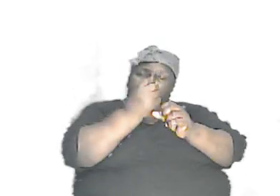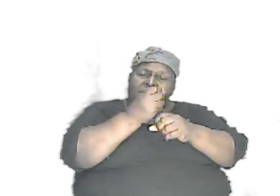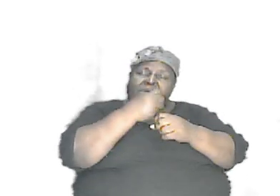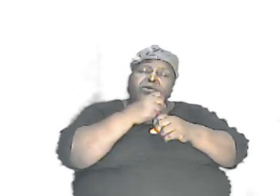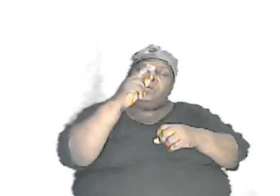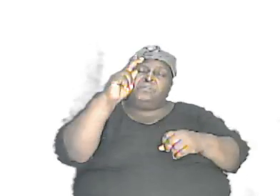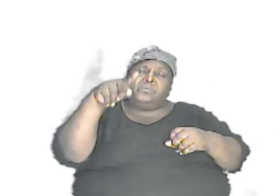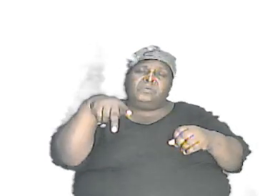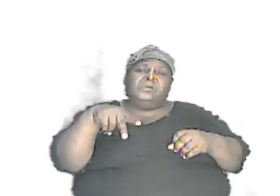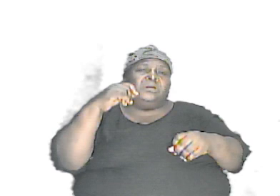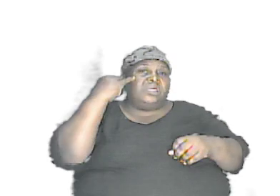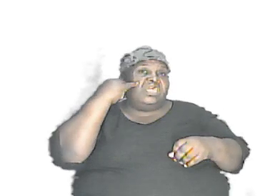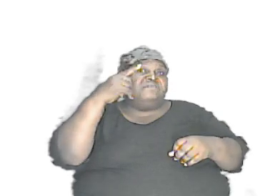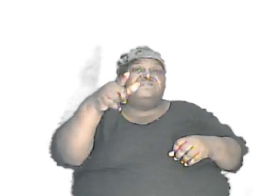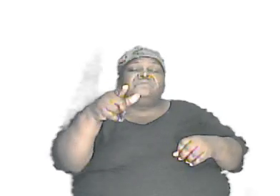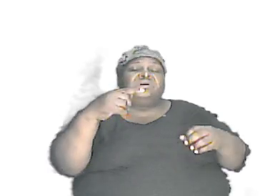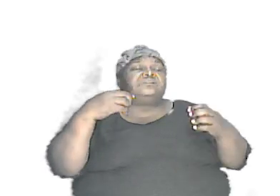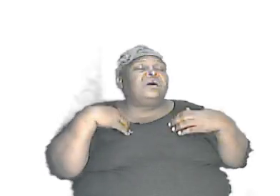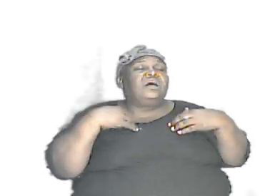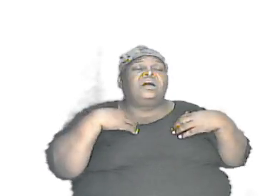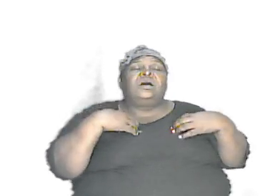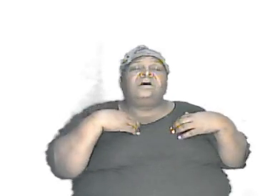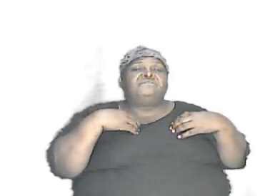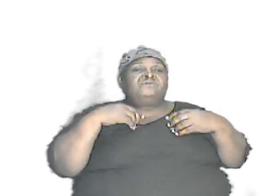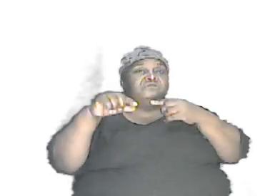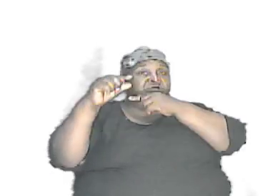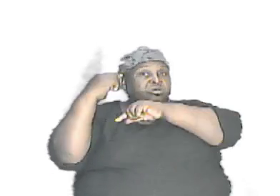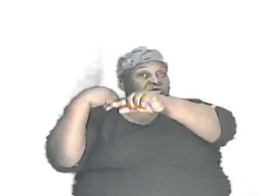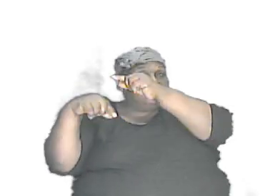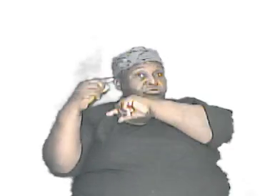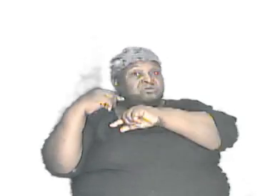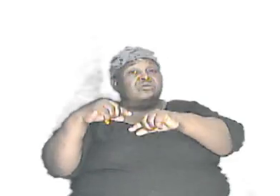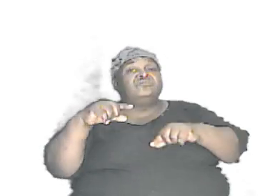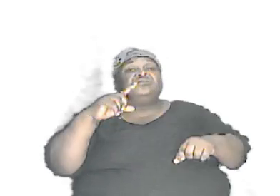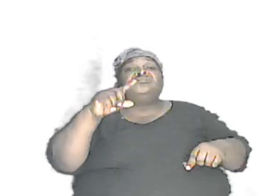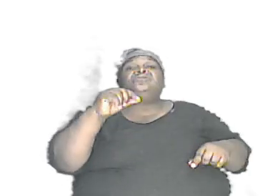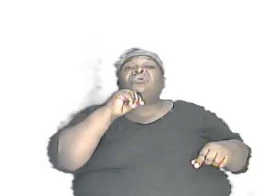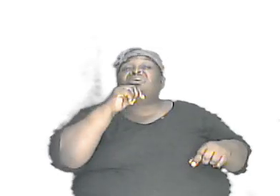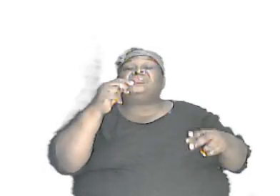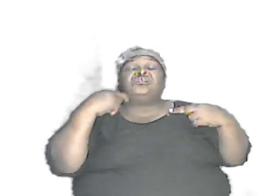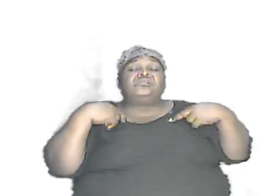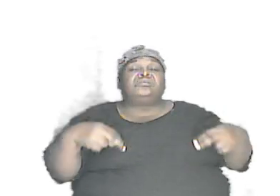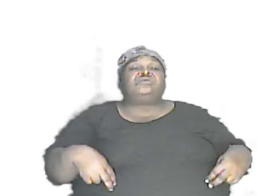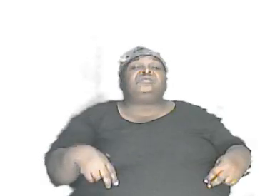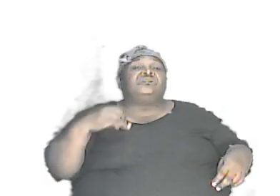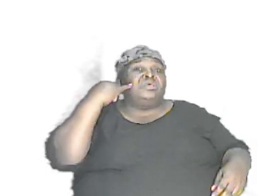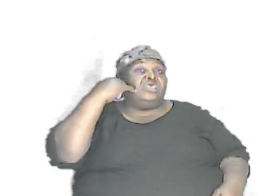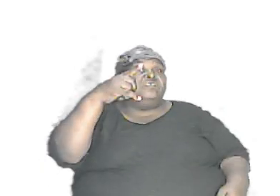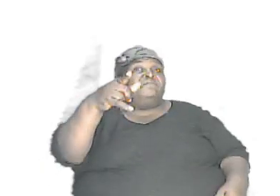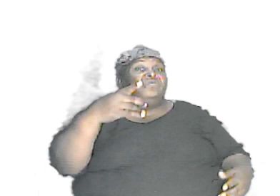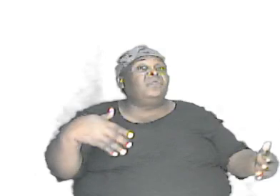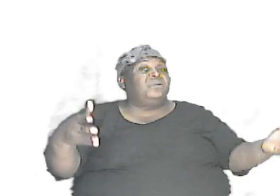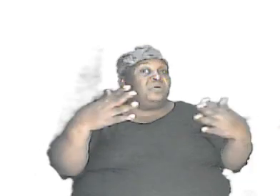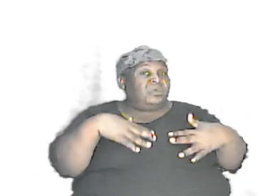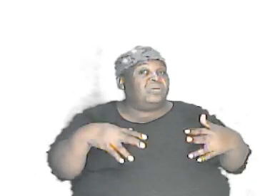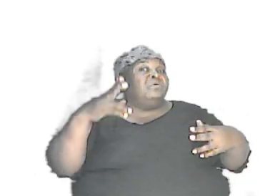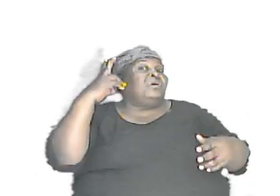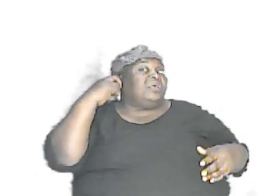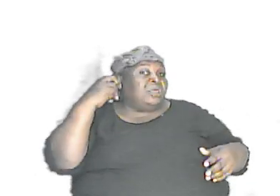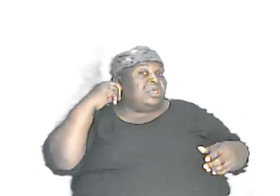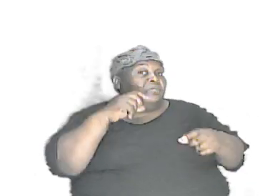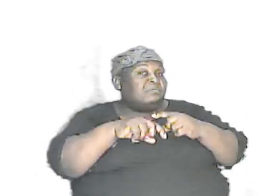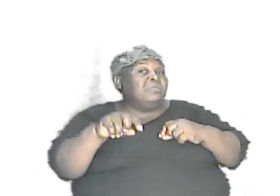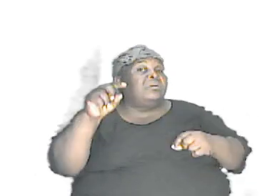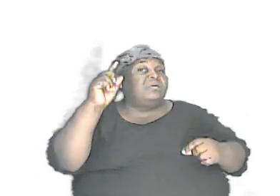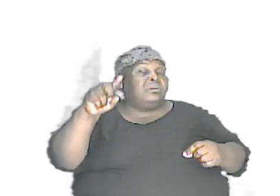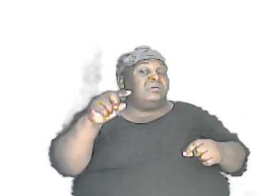you are not a human you are not here if you are here and you are hearing me right now hello one two